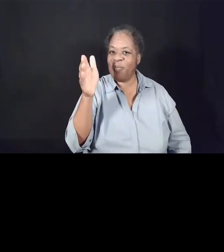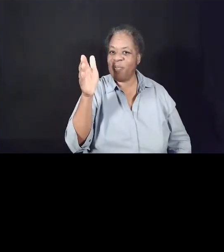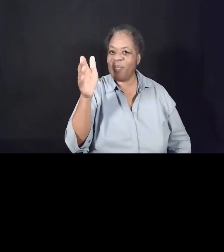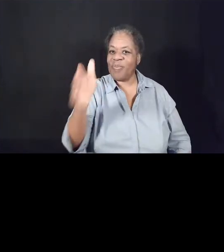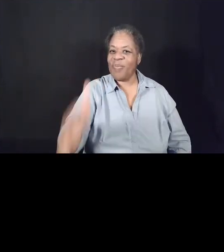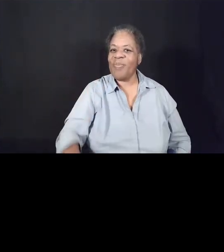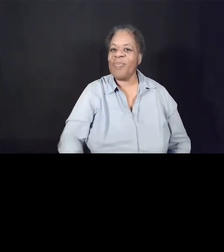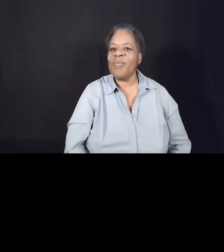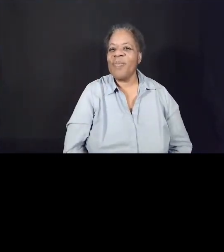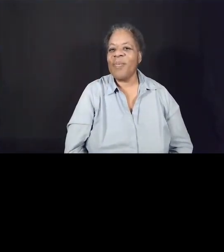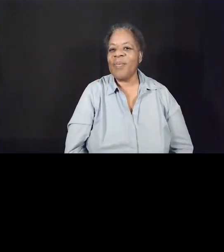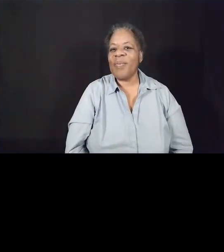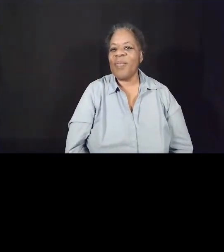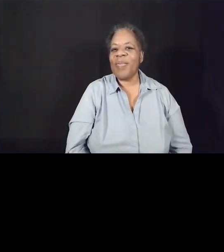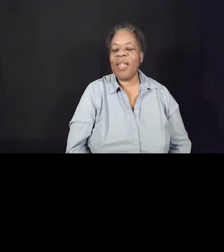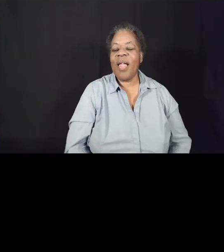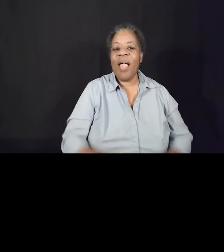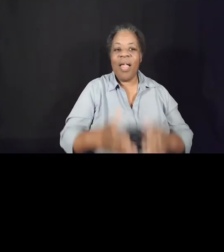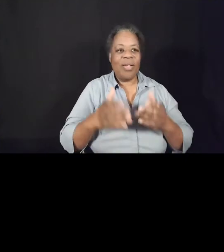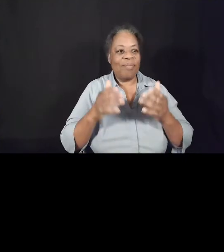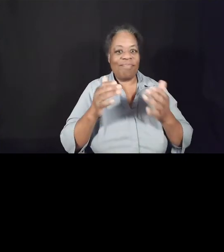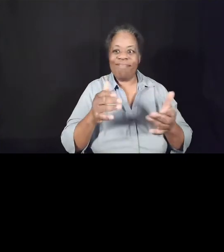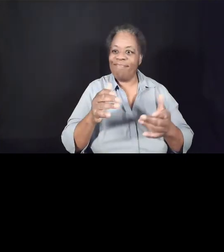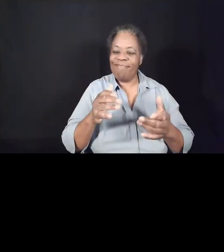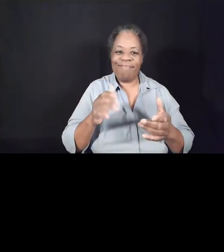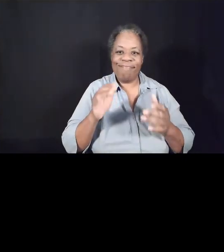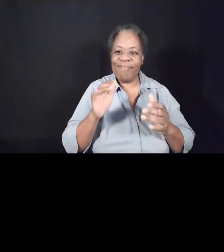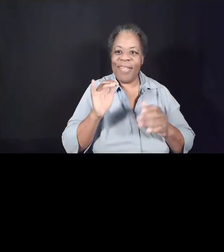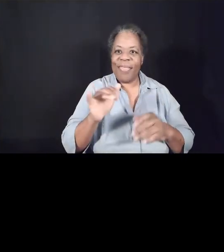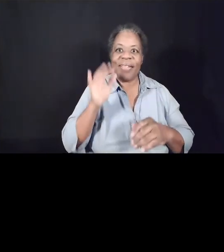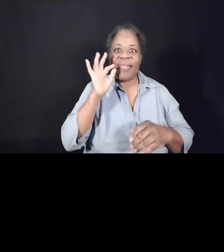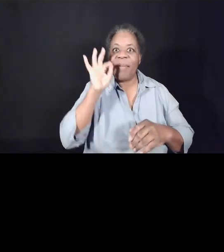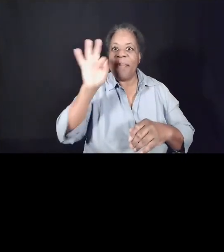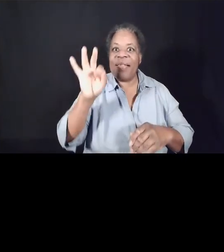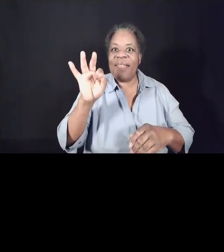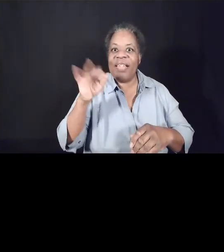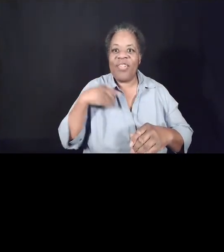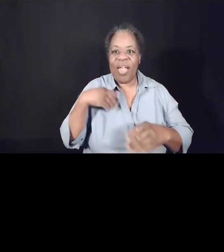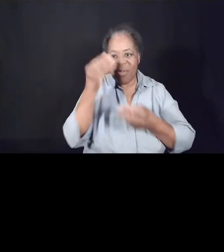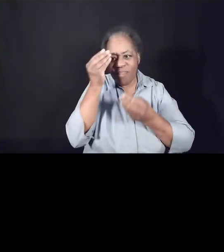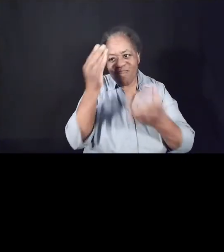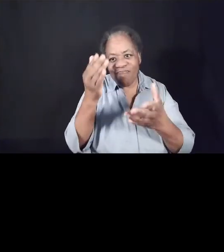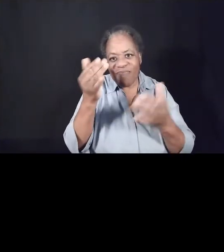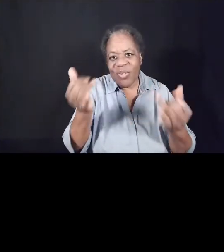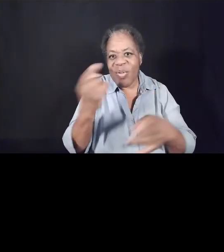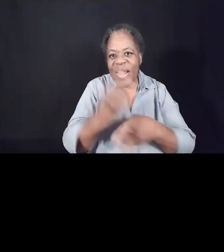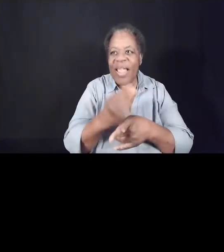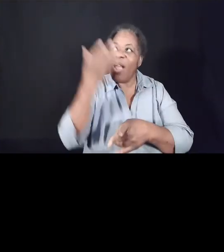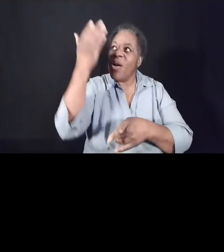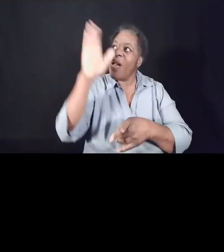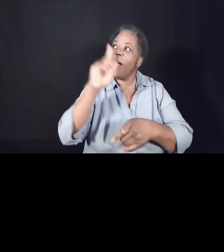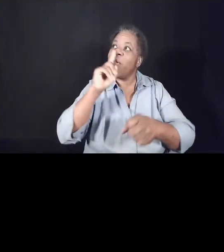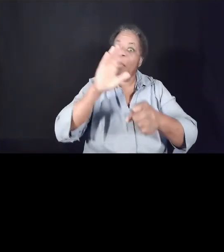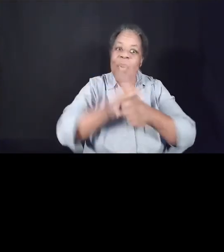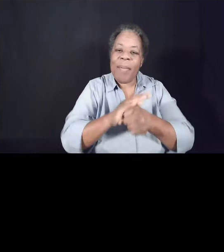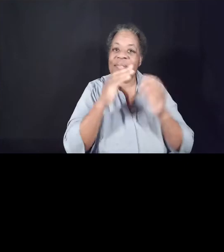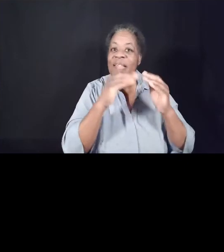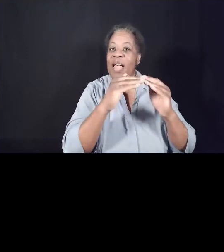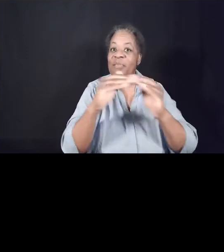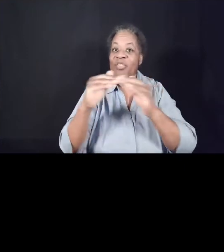So that's the message I'd like to leave you with today. God's promise of justice someday